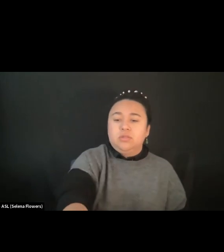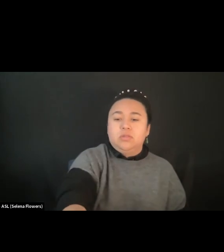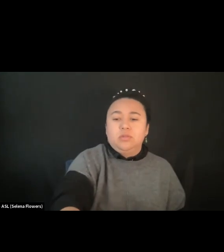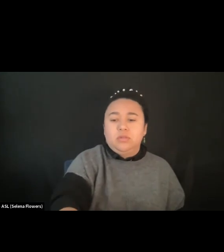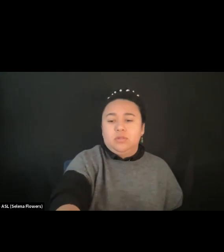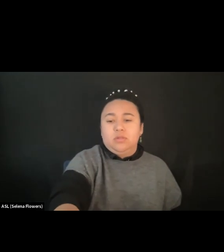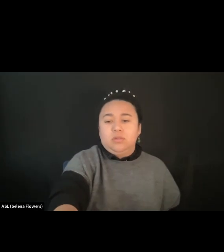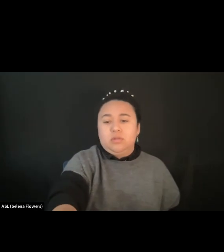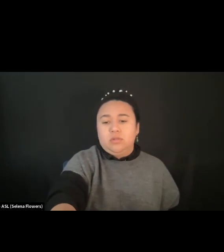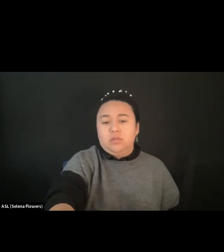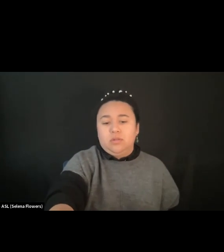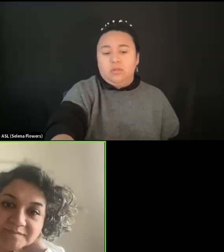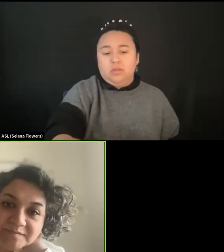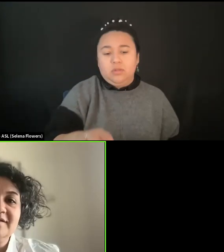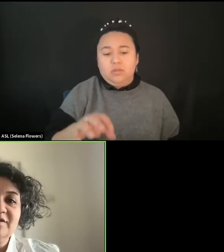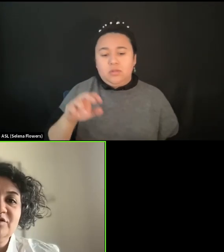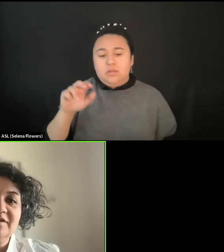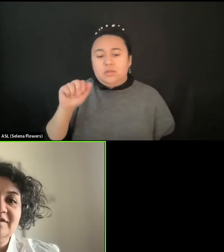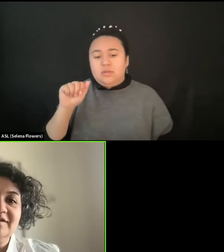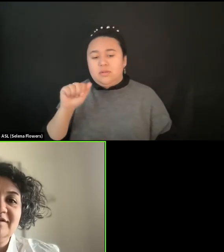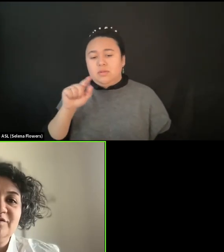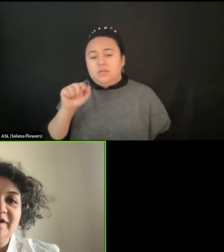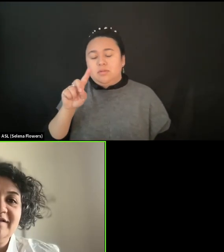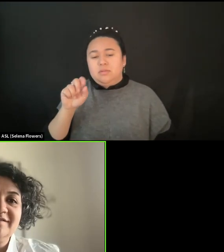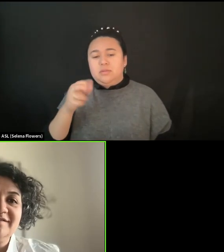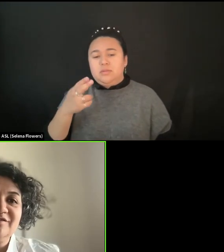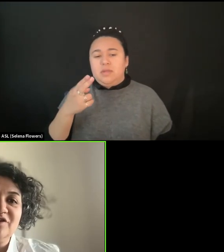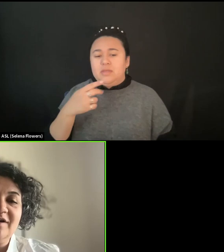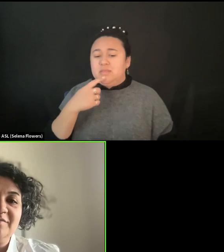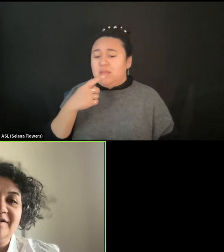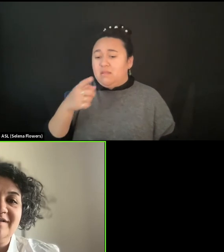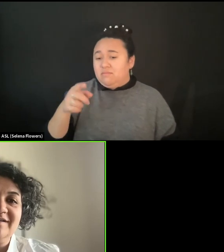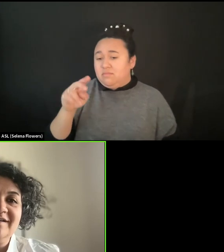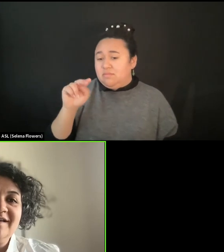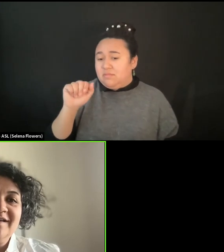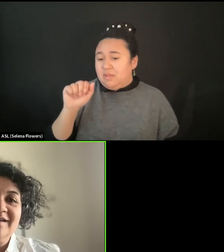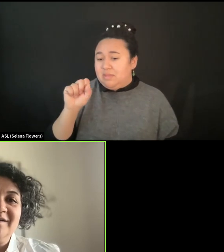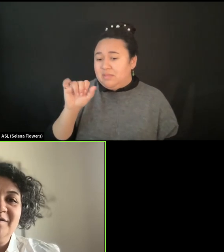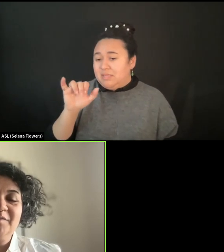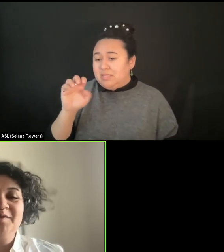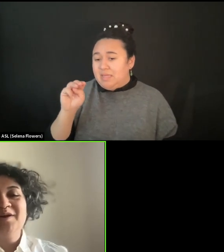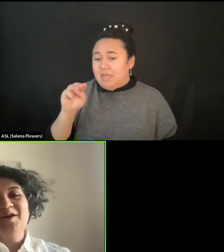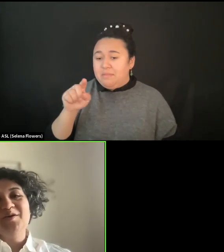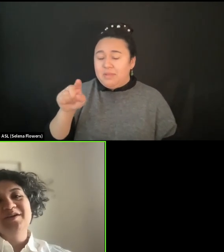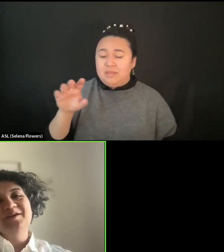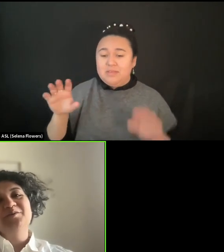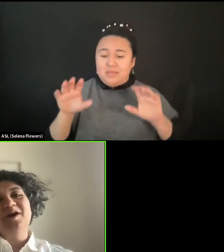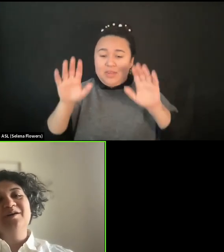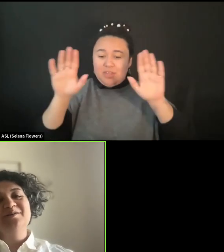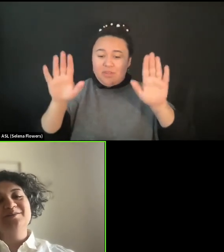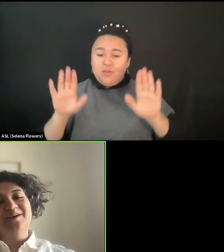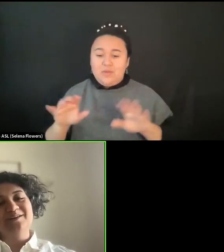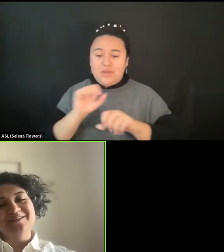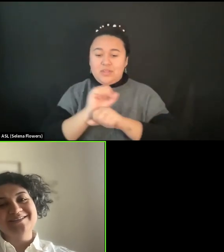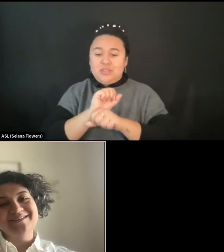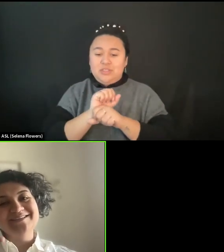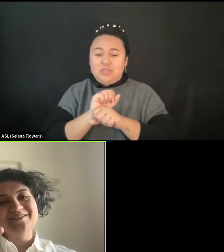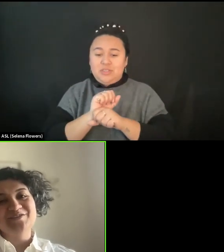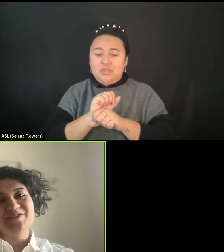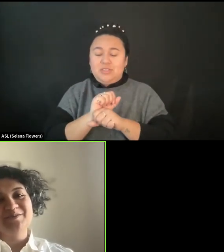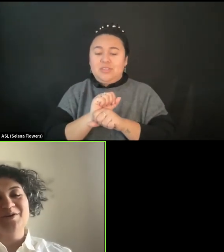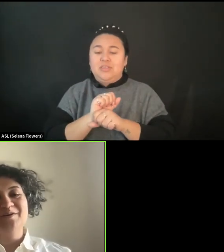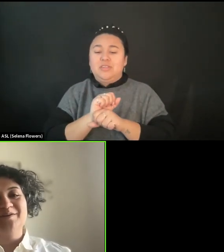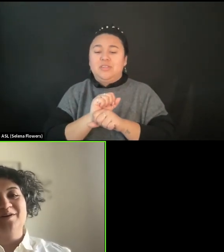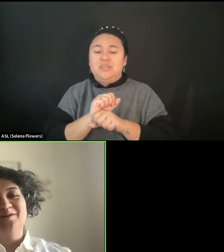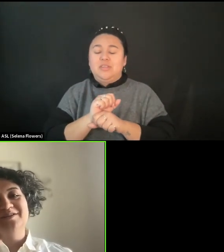to hear Nassim, because Nassim has actually done a great job going around all this